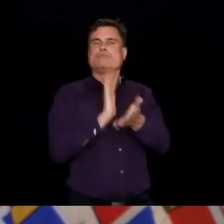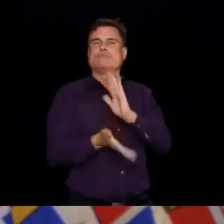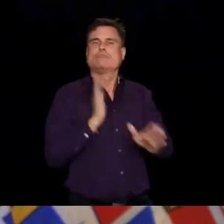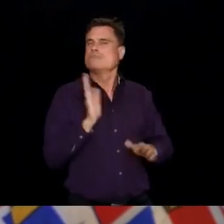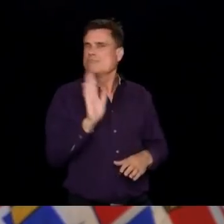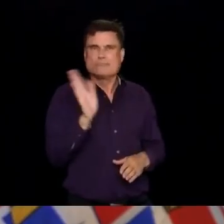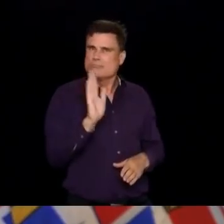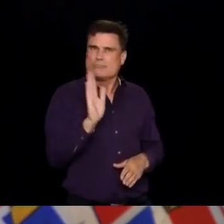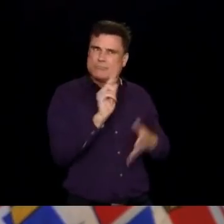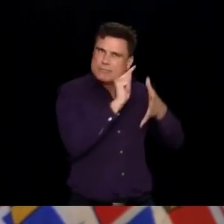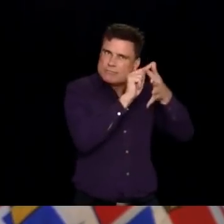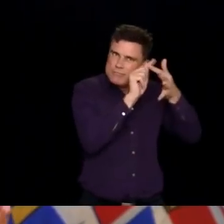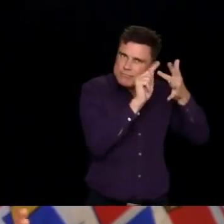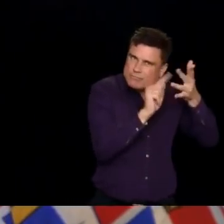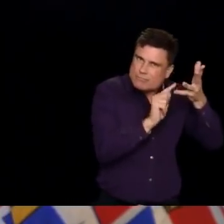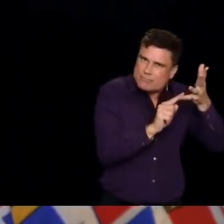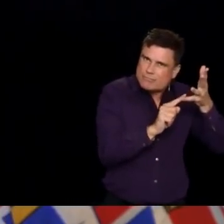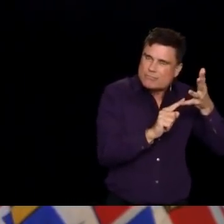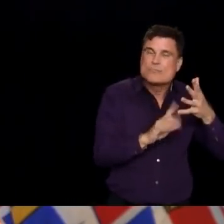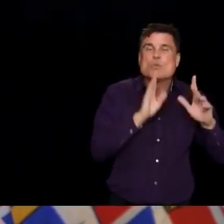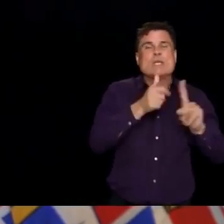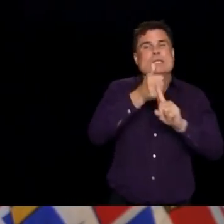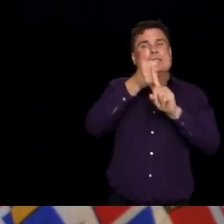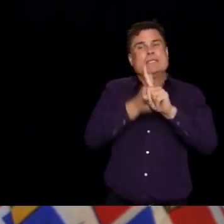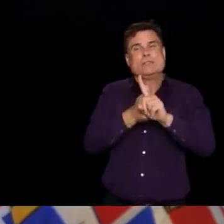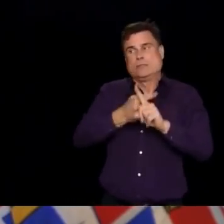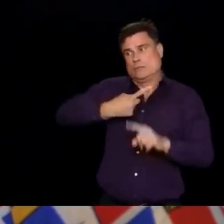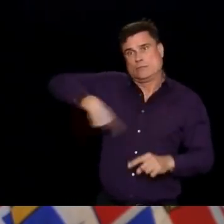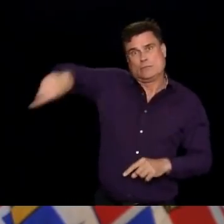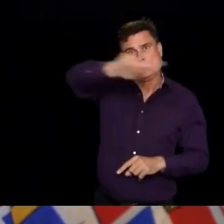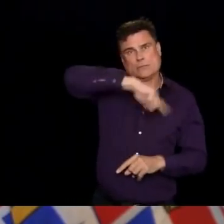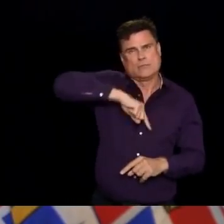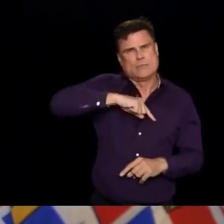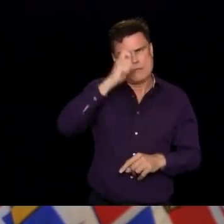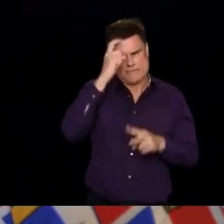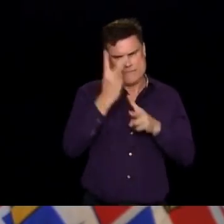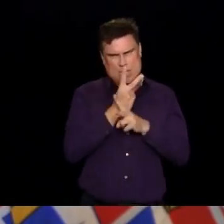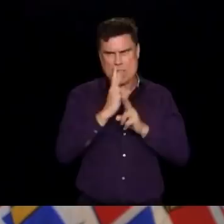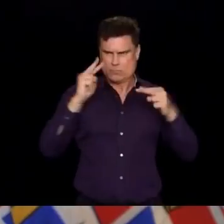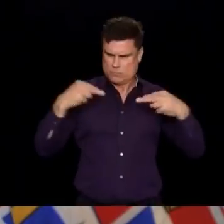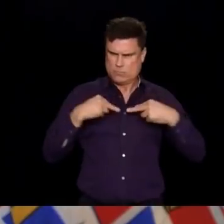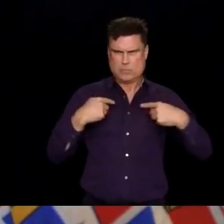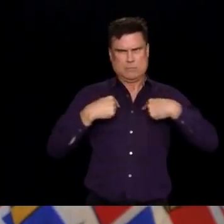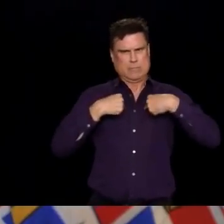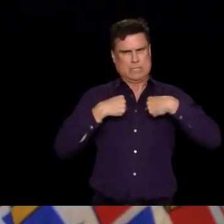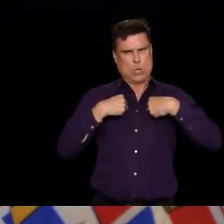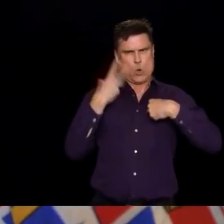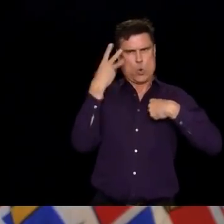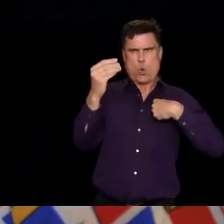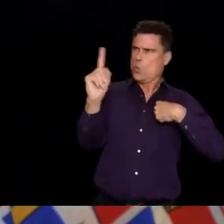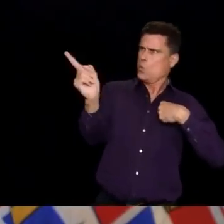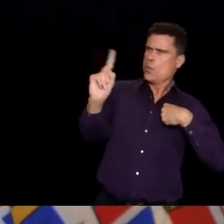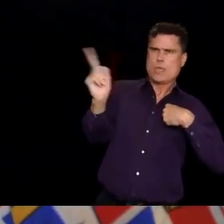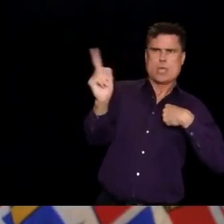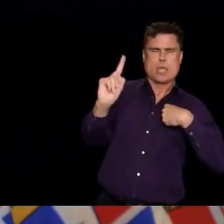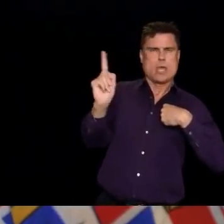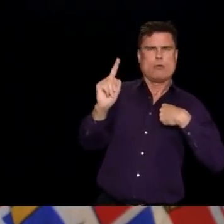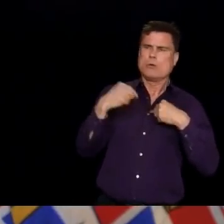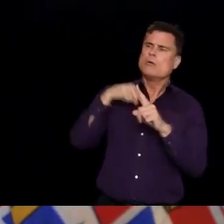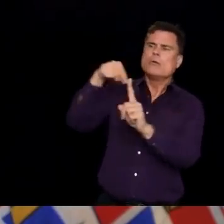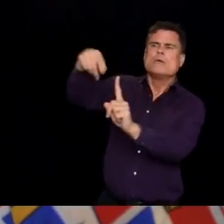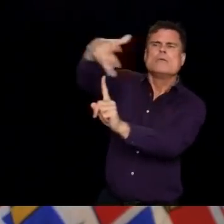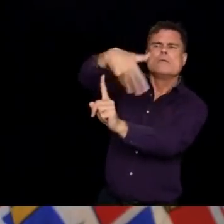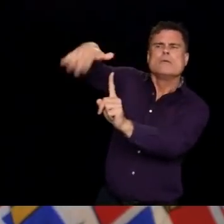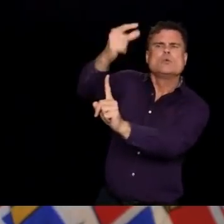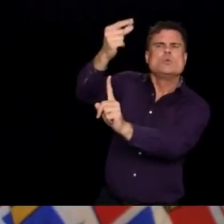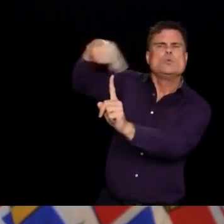or singing or hugging or dancing, those are the situations where you are much more likely to transmit this virus. And